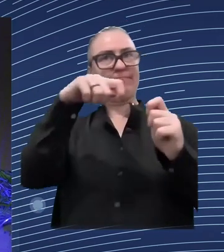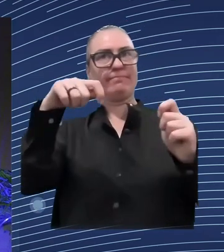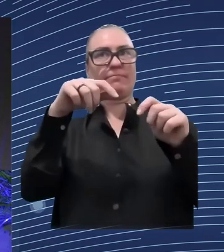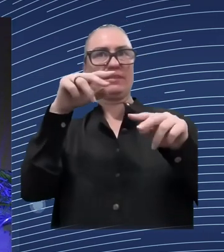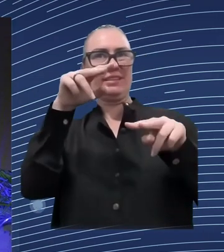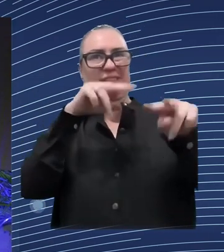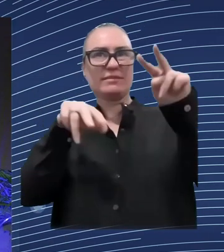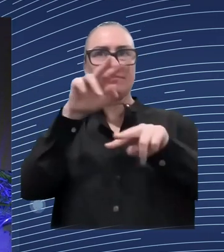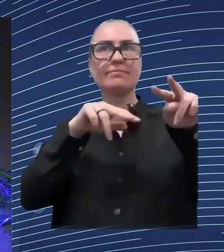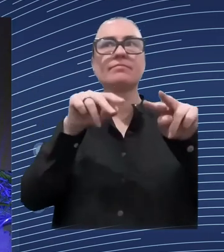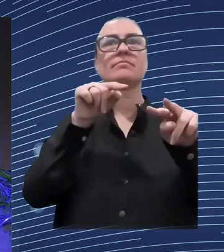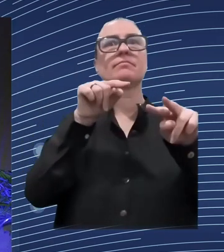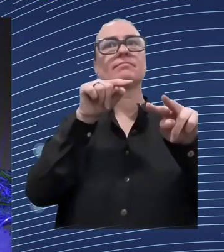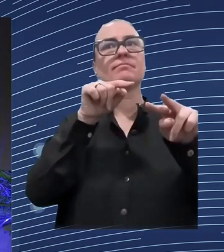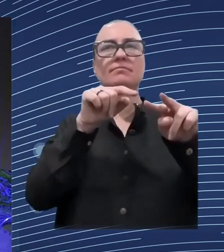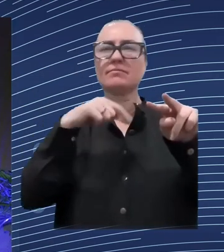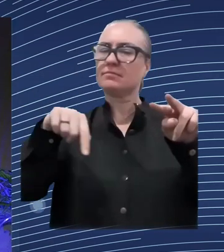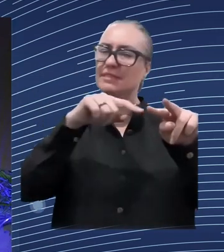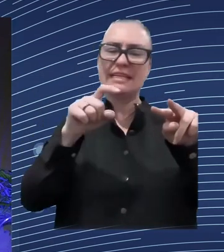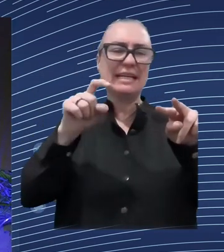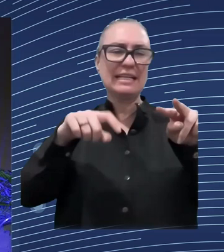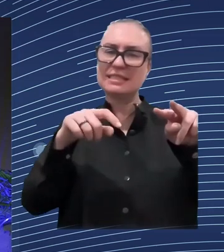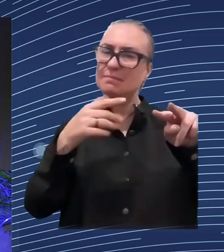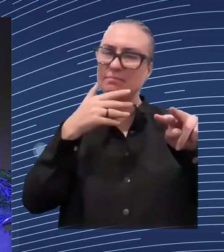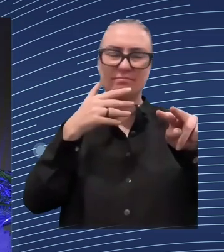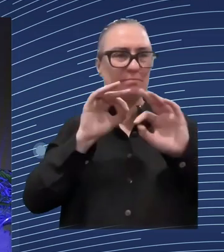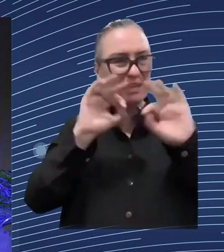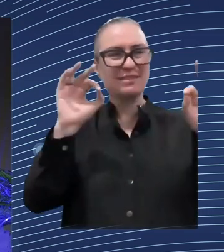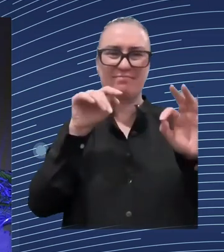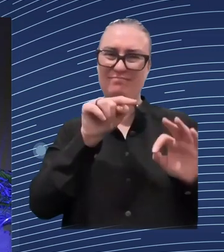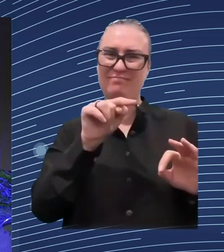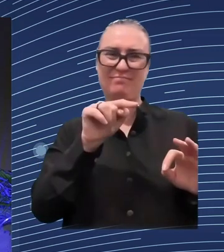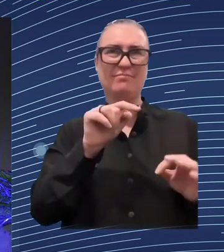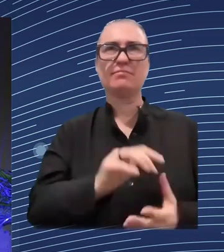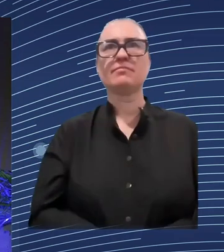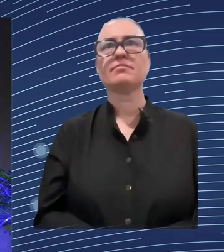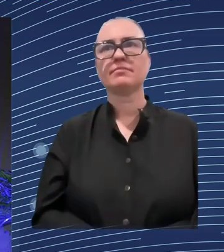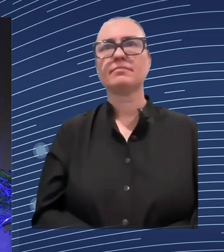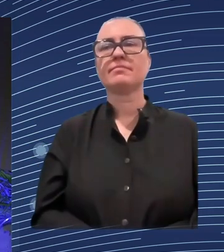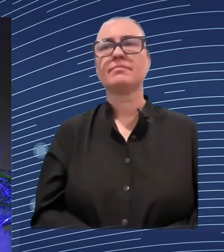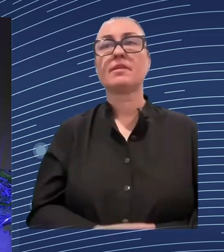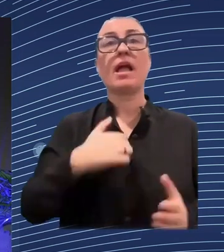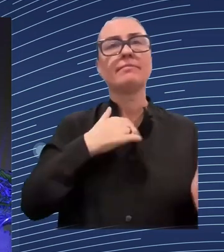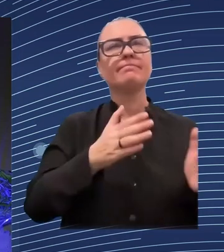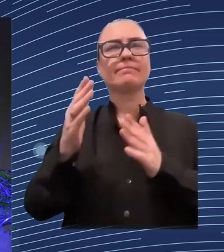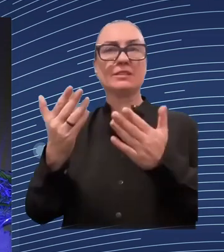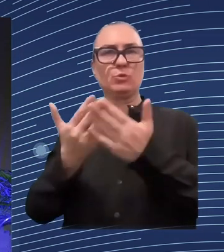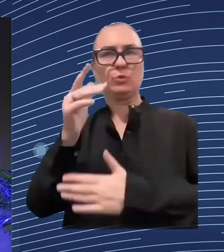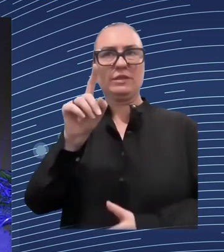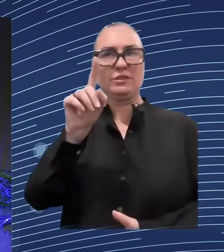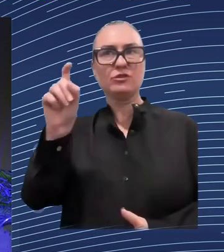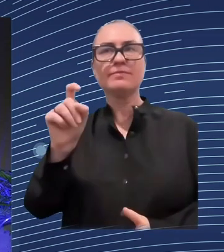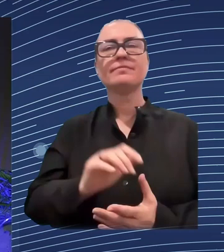income and wages looked like, researchers introduced shocks to the data. So, okay, we think that